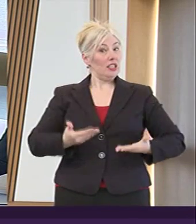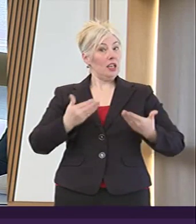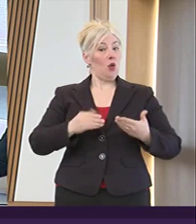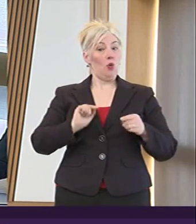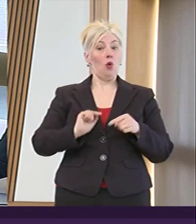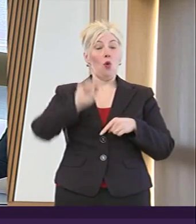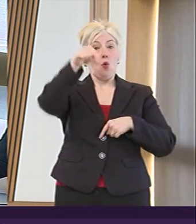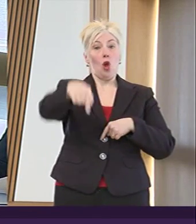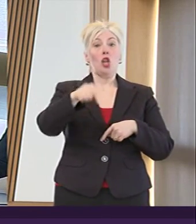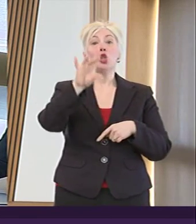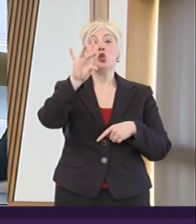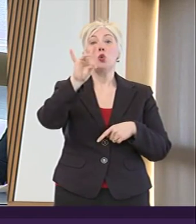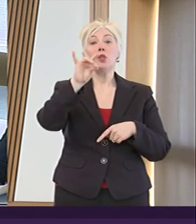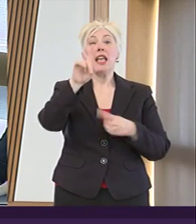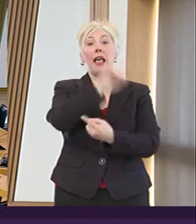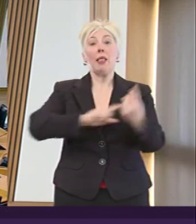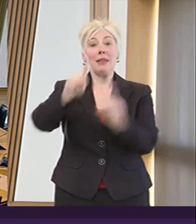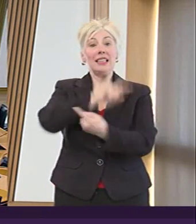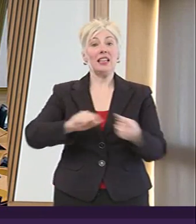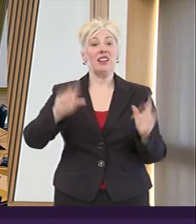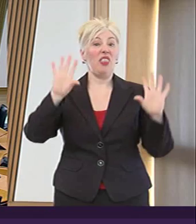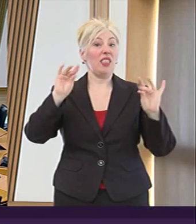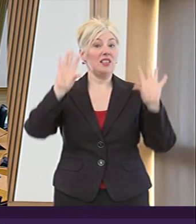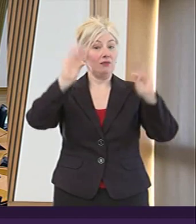next tuesday and i close this meeting thank you